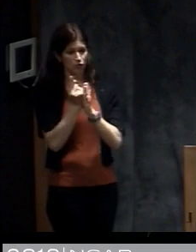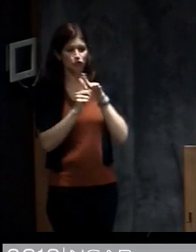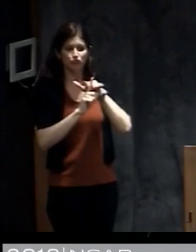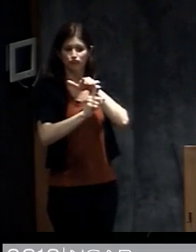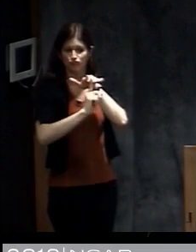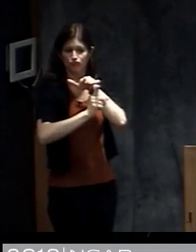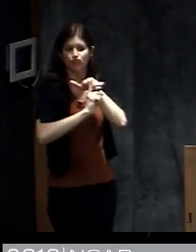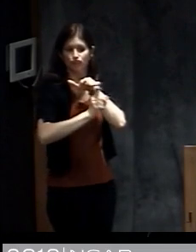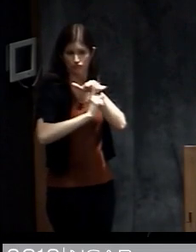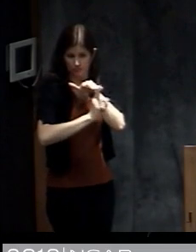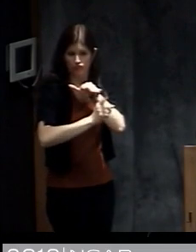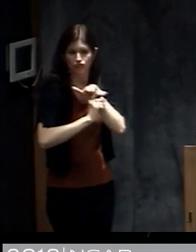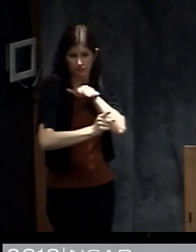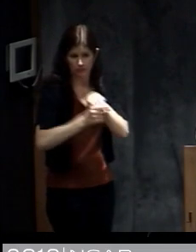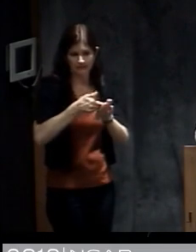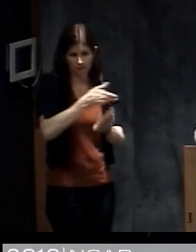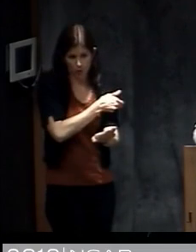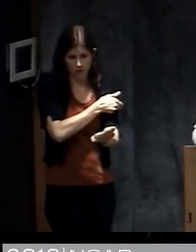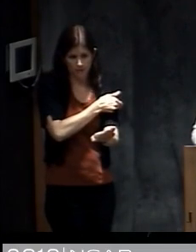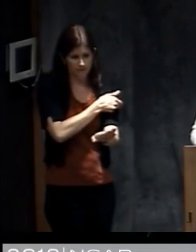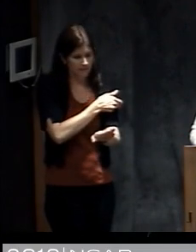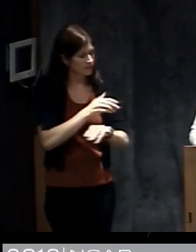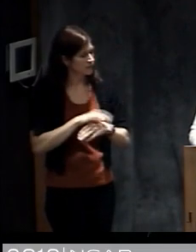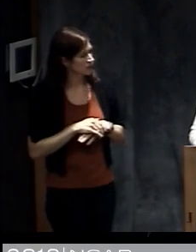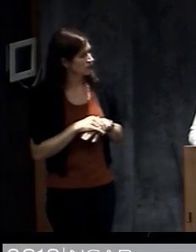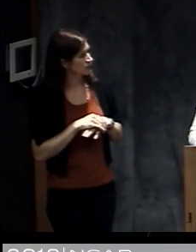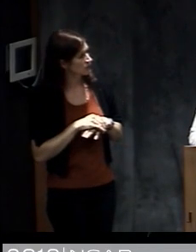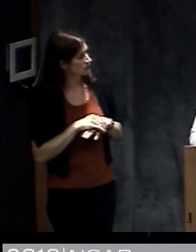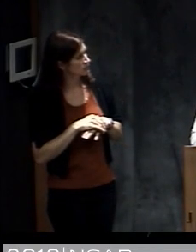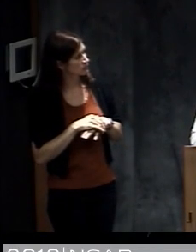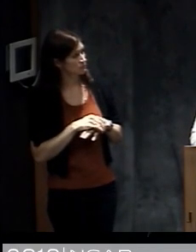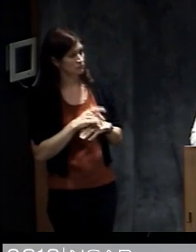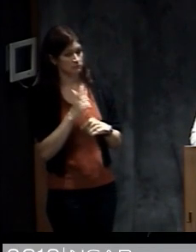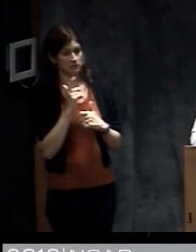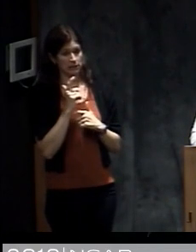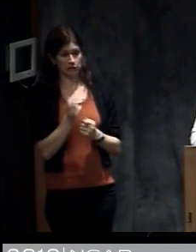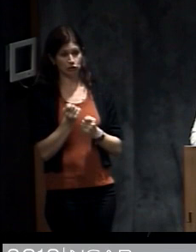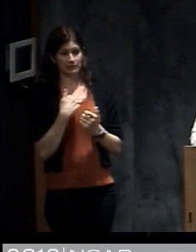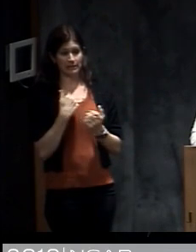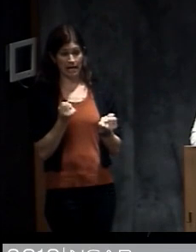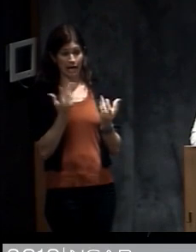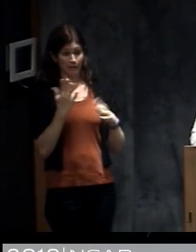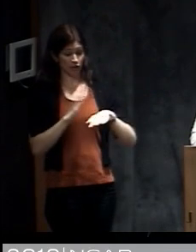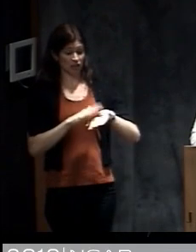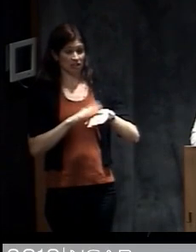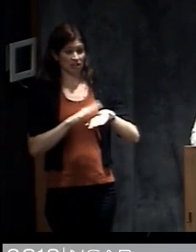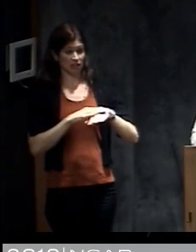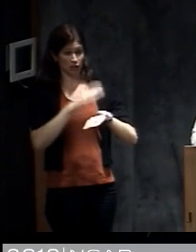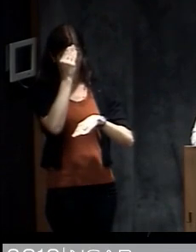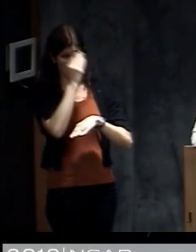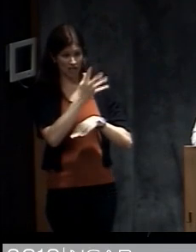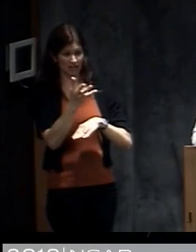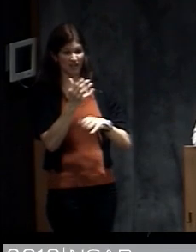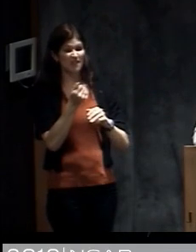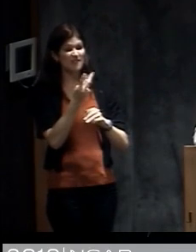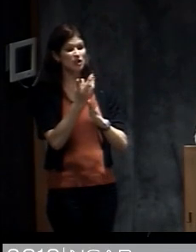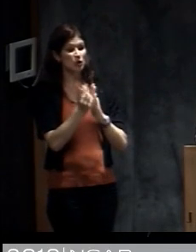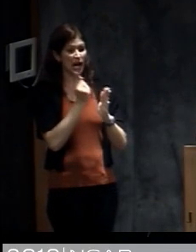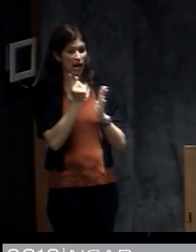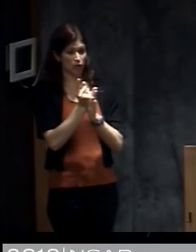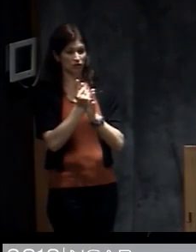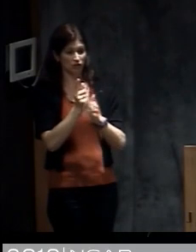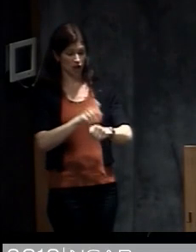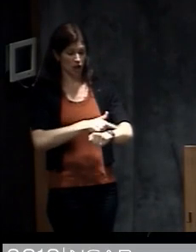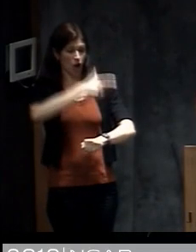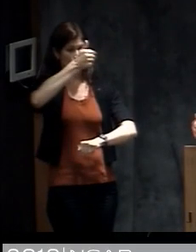during that time frame. It's interesting actually the amount of warning available to this population is only a few hours longer than was in the